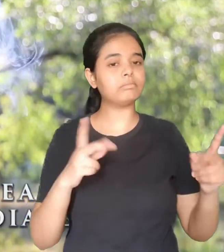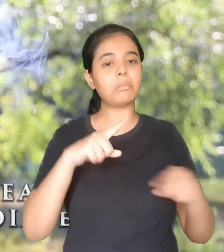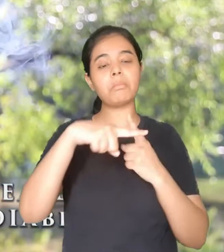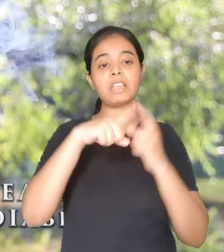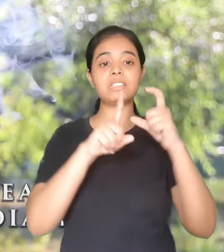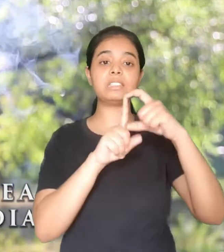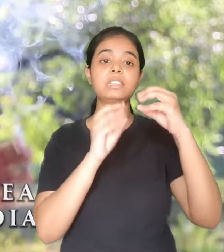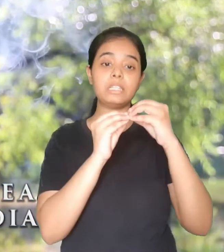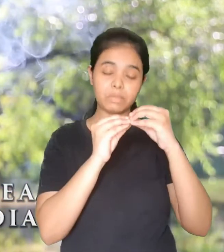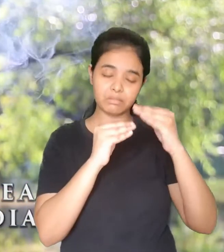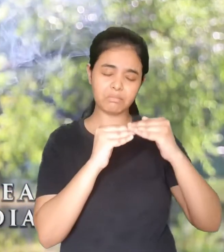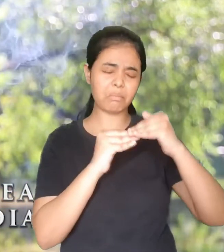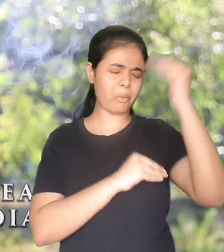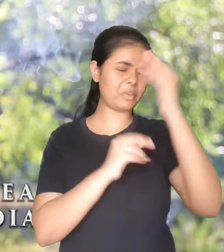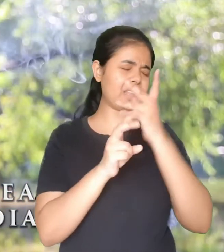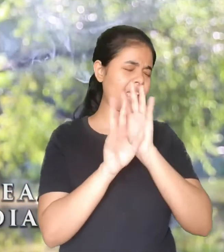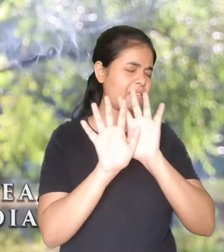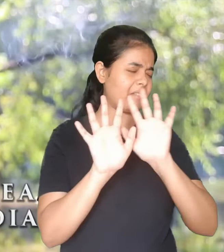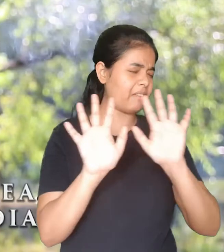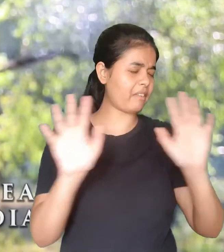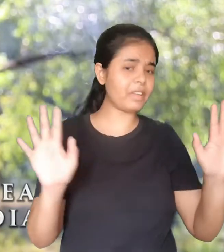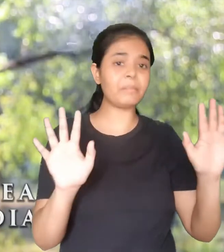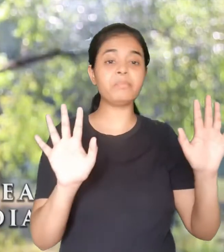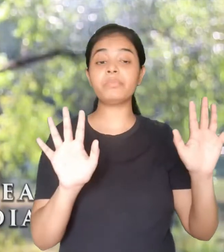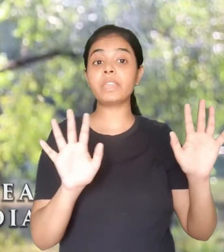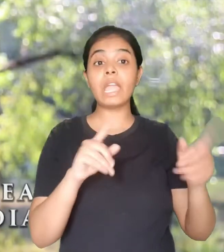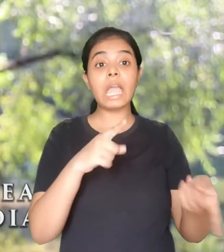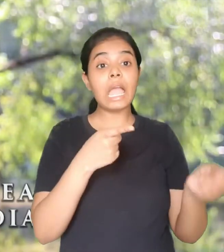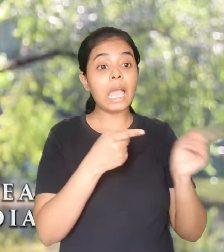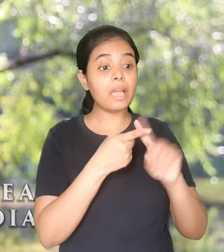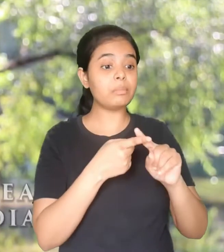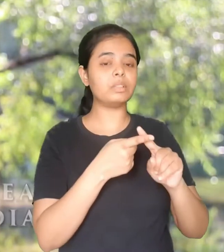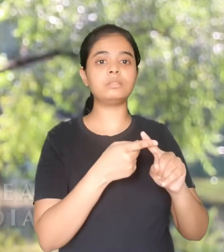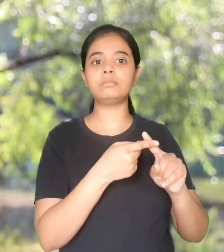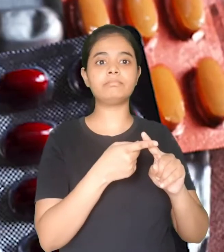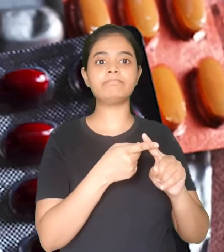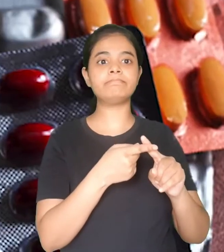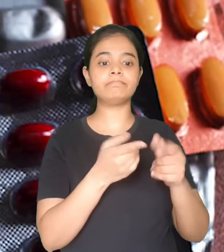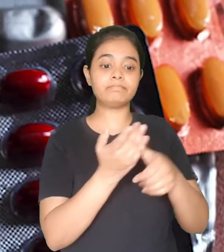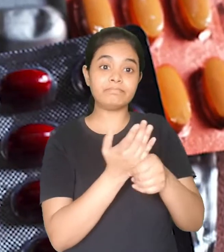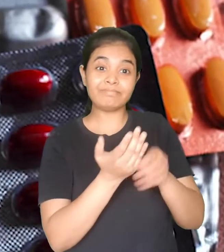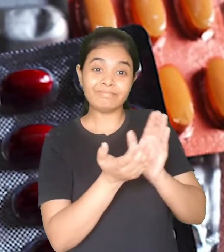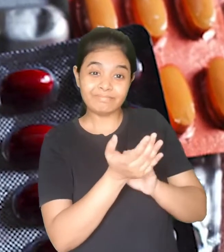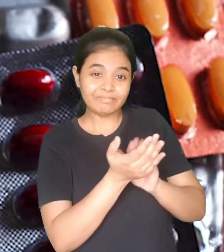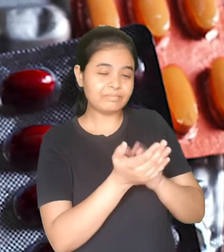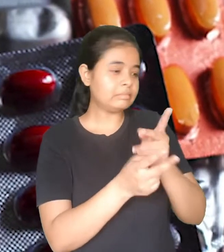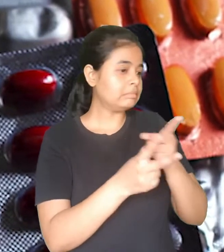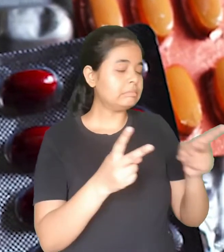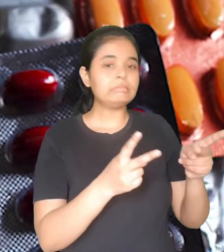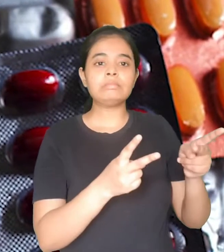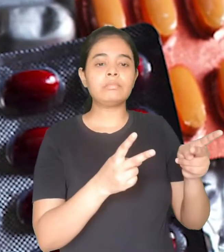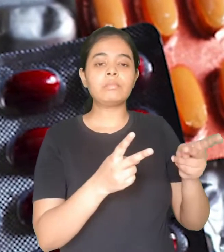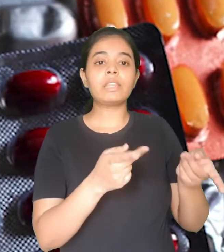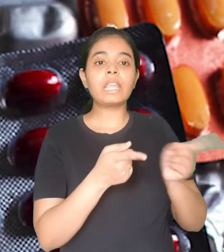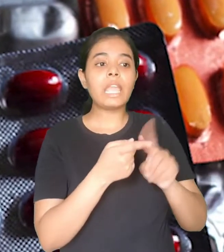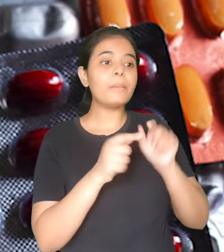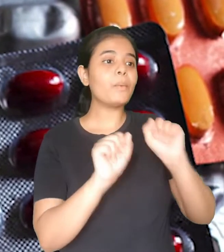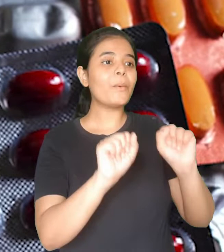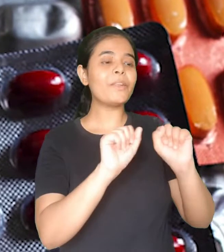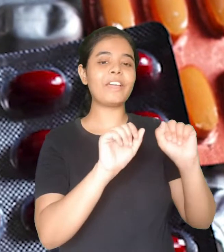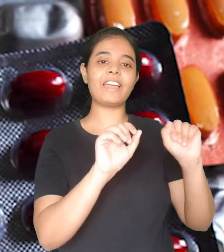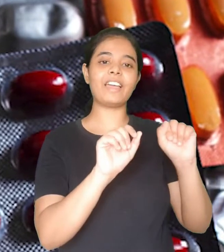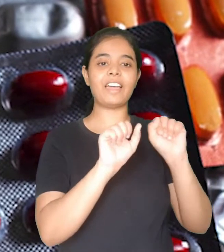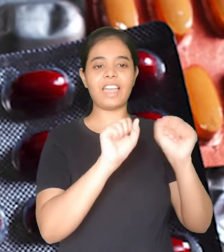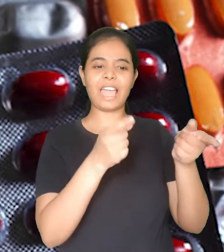cancer, heart and lung diseases and diabetes. In addition to the high cost of treating diseases